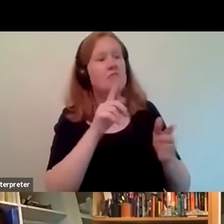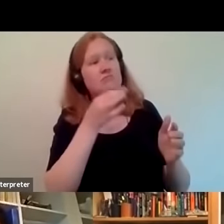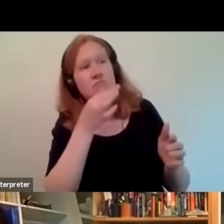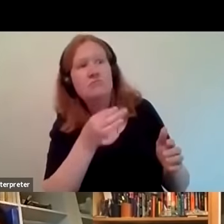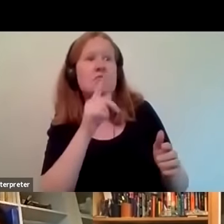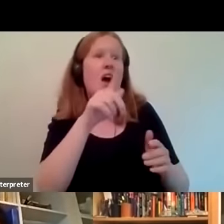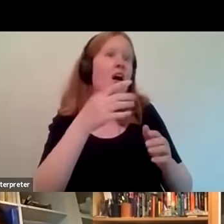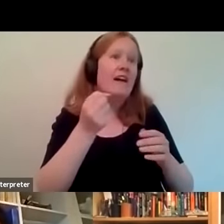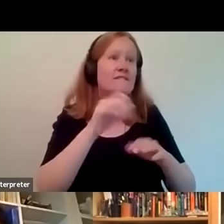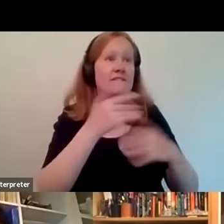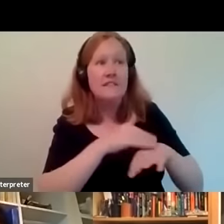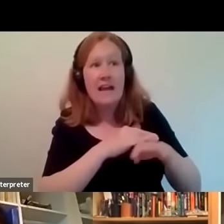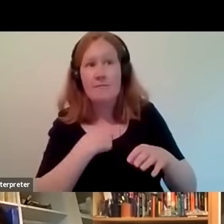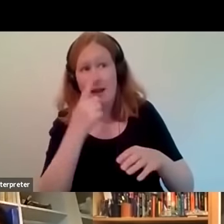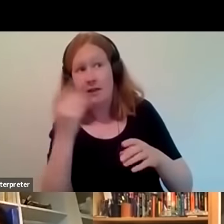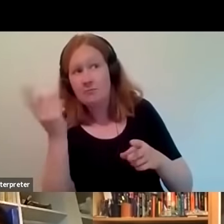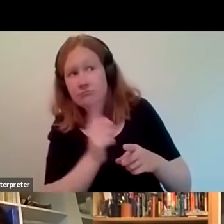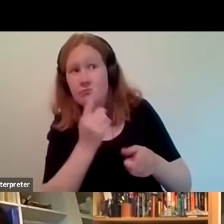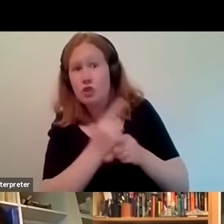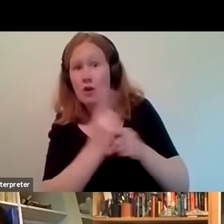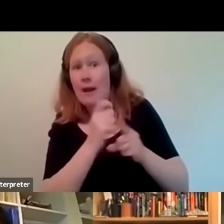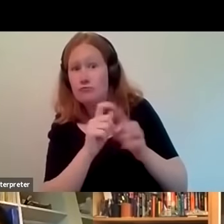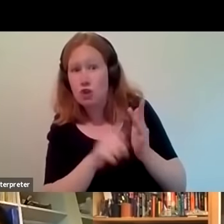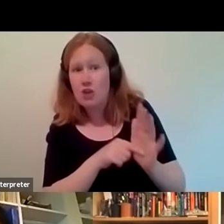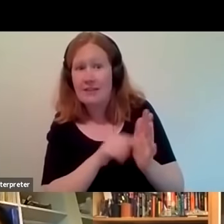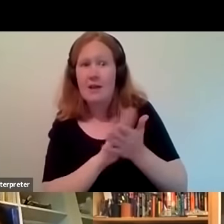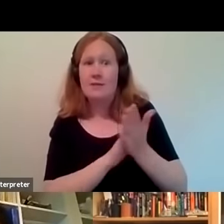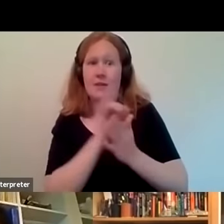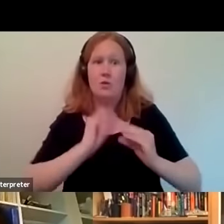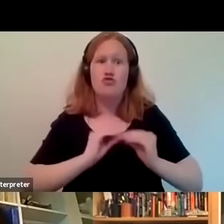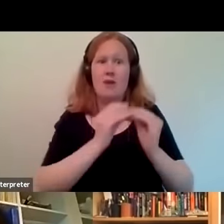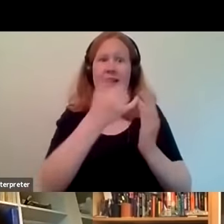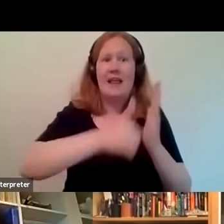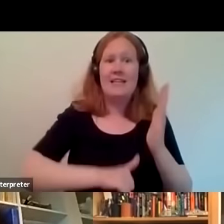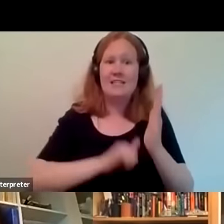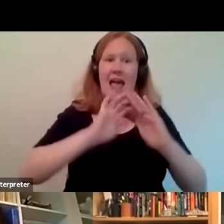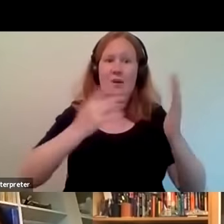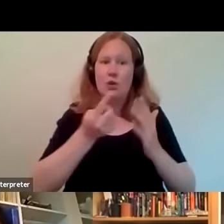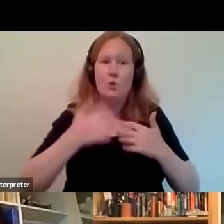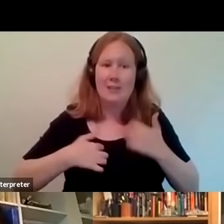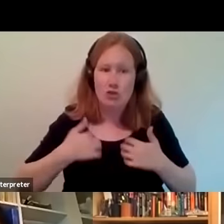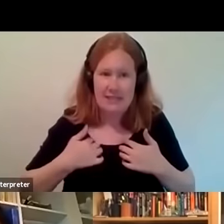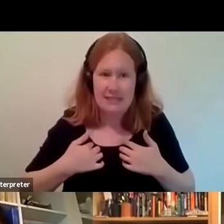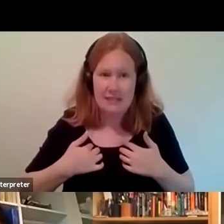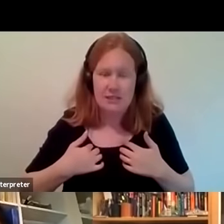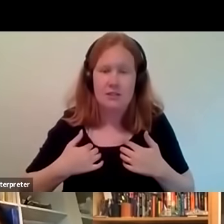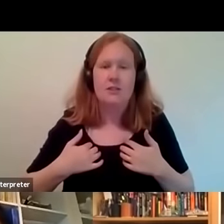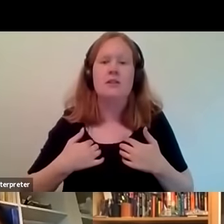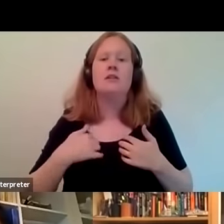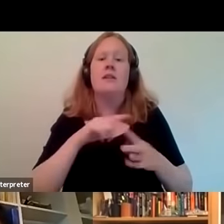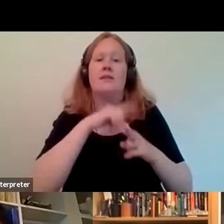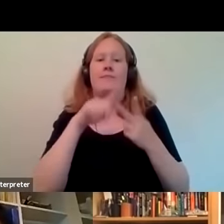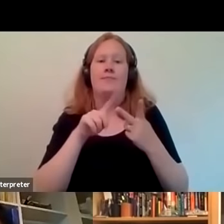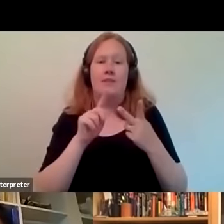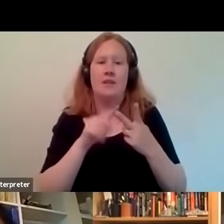project and just start to gather interest and pull together sort of a list of expressions of interest and then that i suppose the second part of it